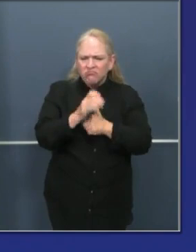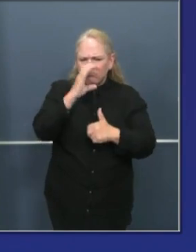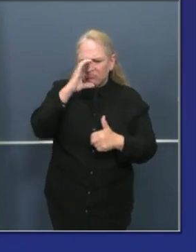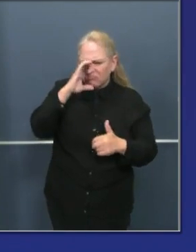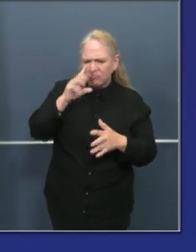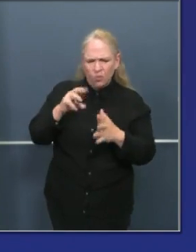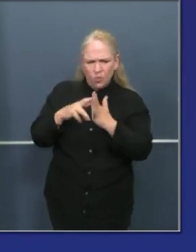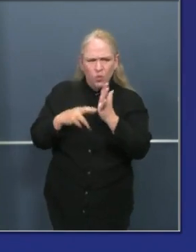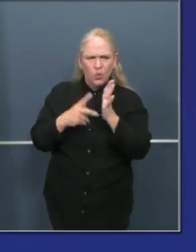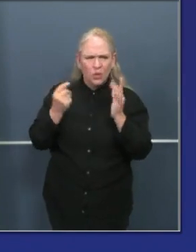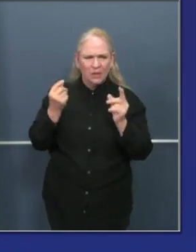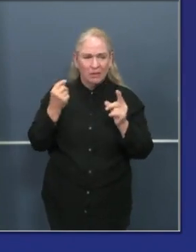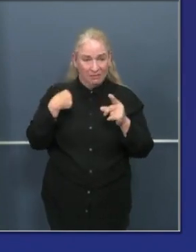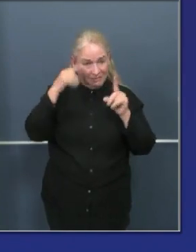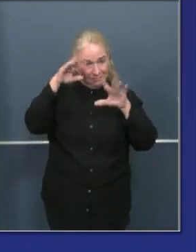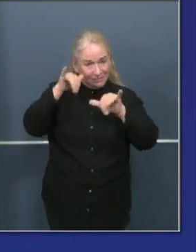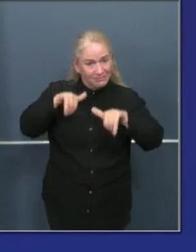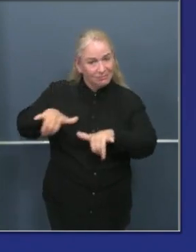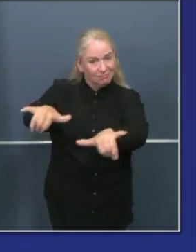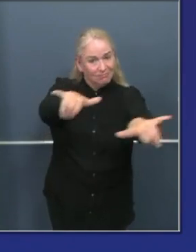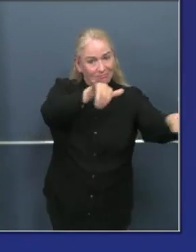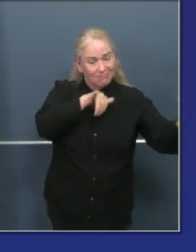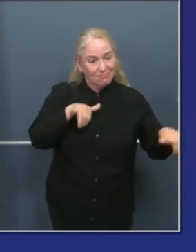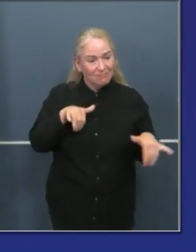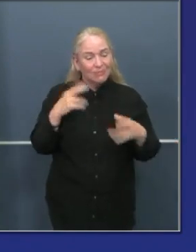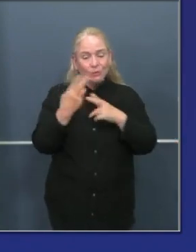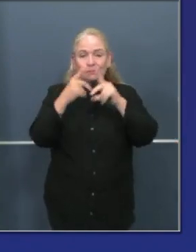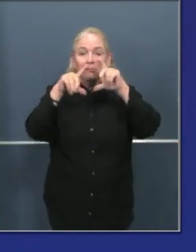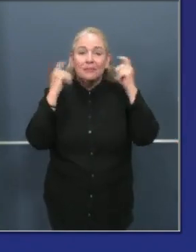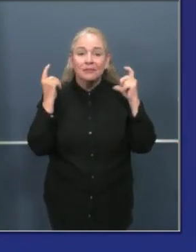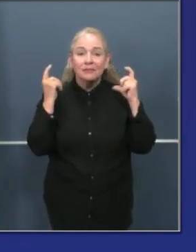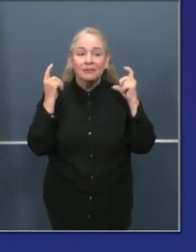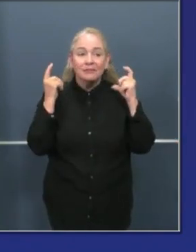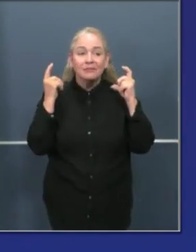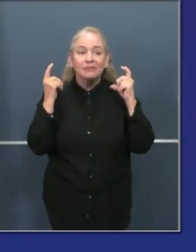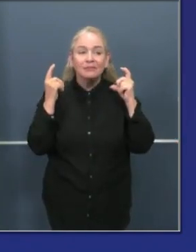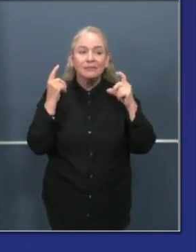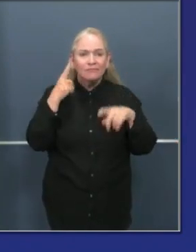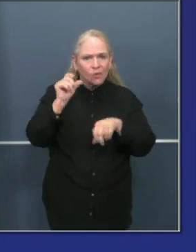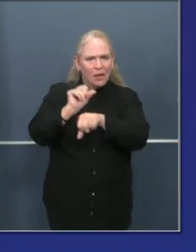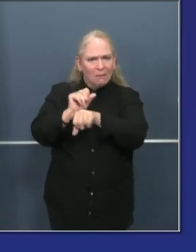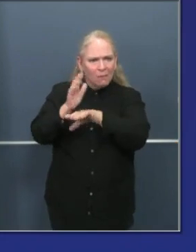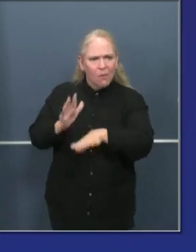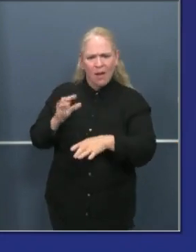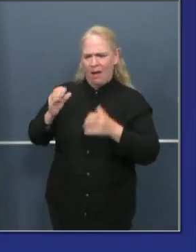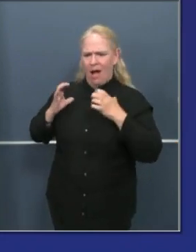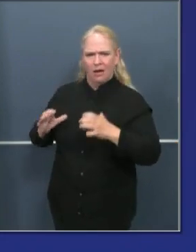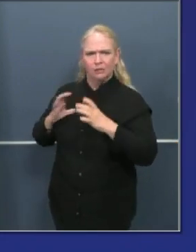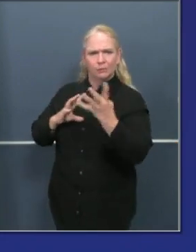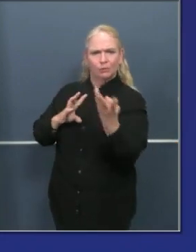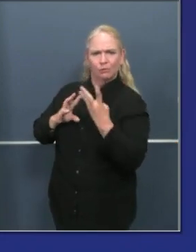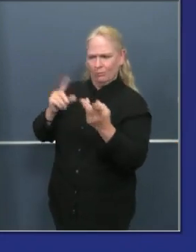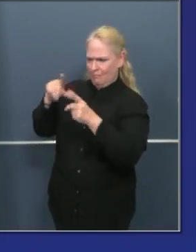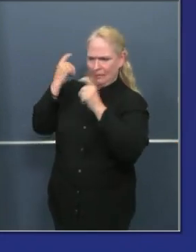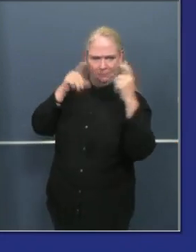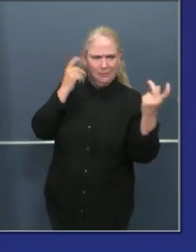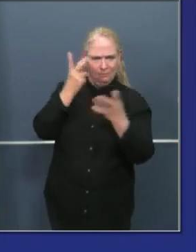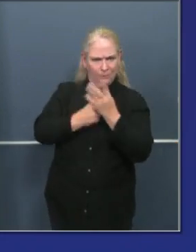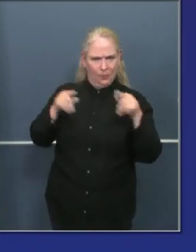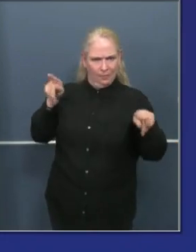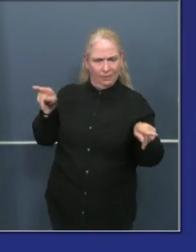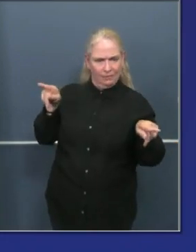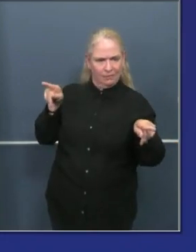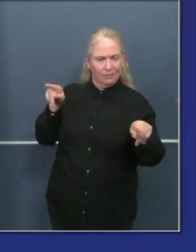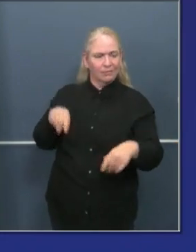we set forth as it relates to wearing masks, both from a staff perspective and a patron perspective? What are the physical distancing